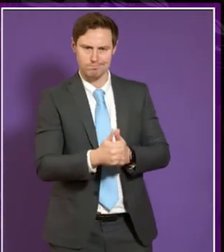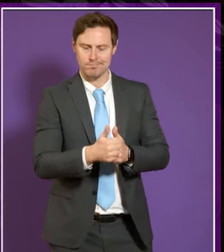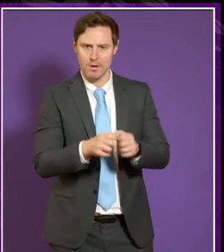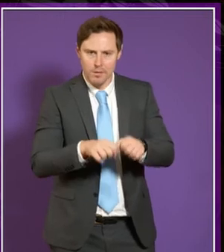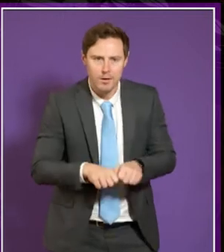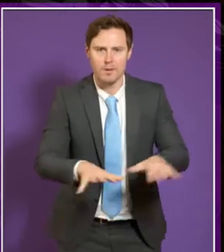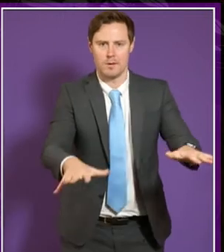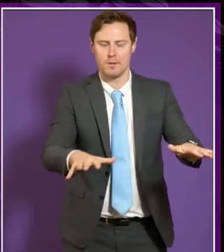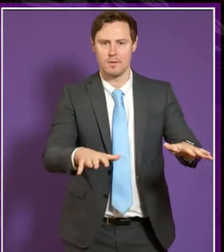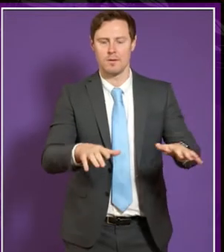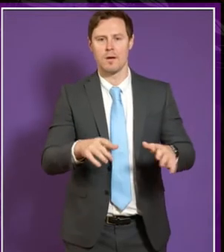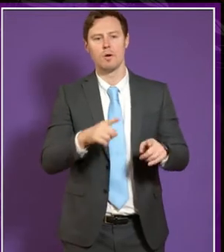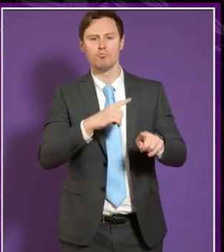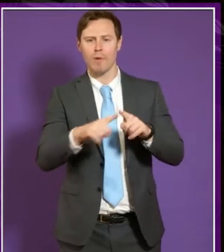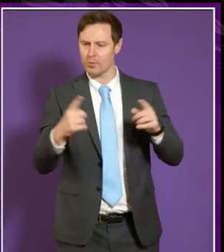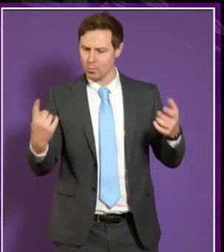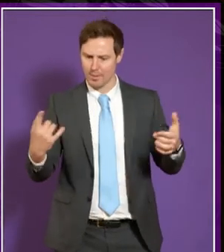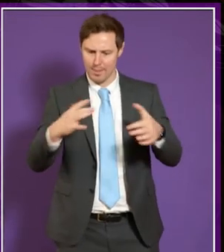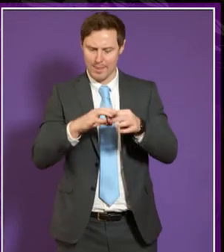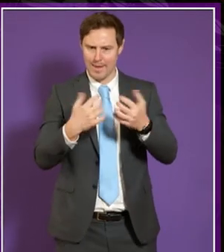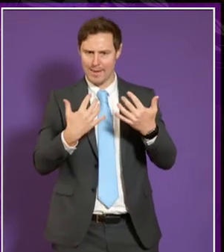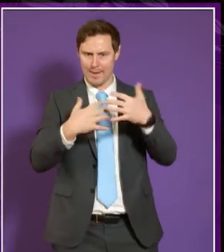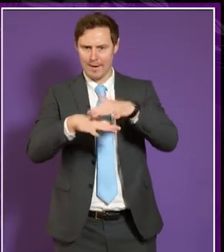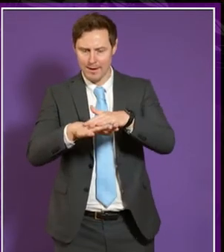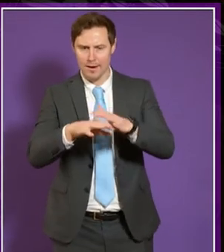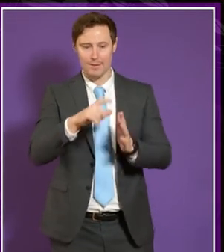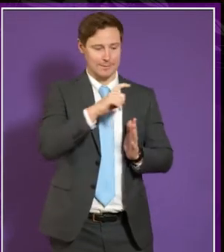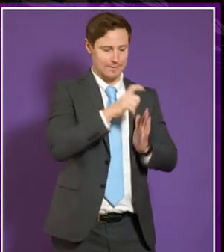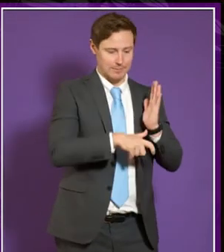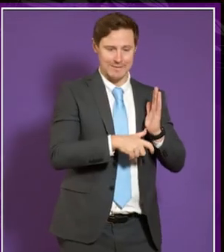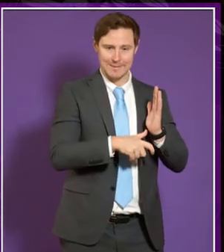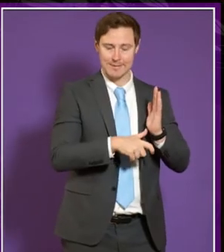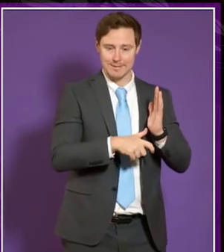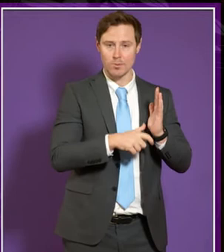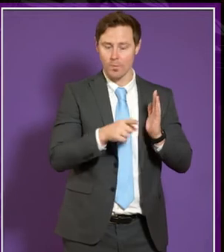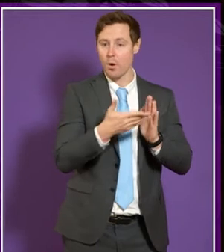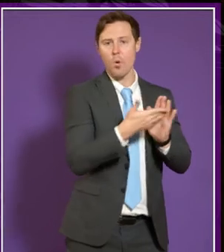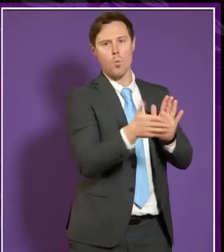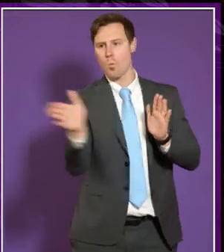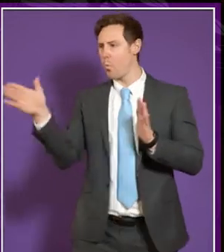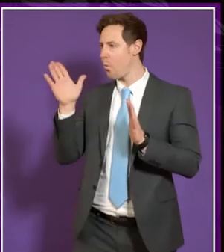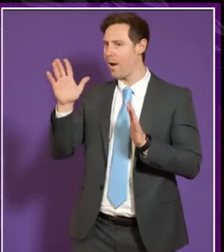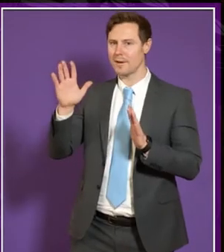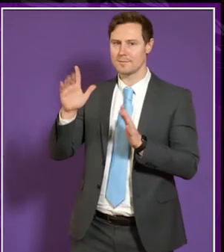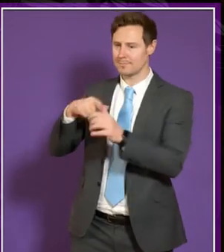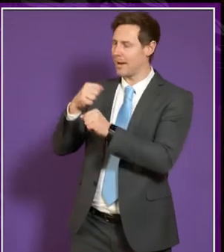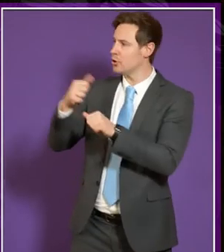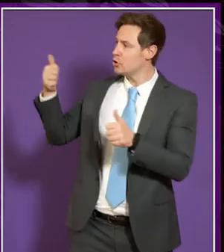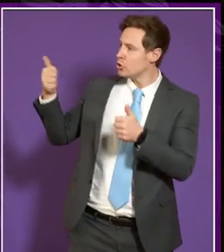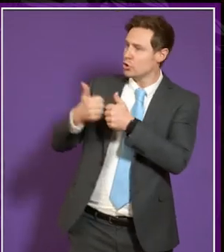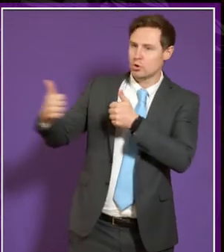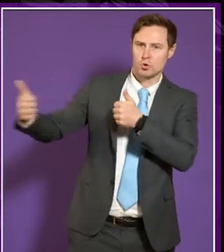It has also involved the amalgamation of disability service with wider support and wellbeing